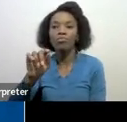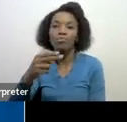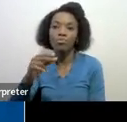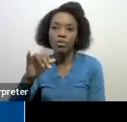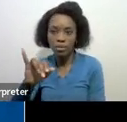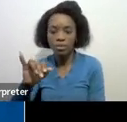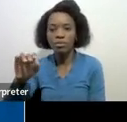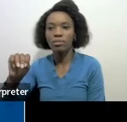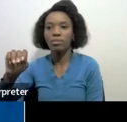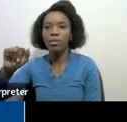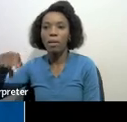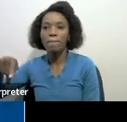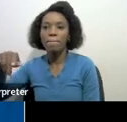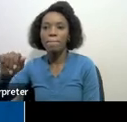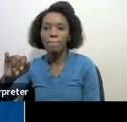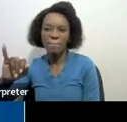a division called